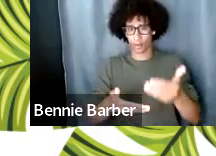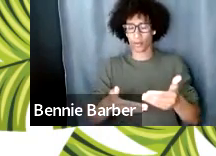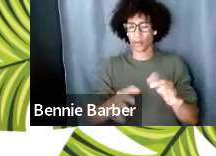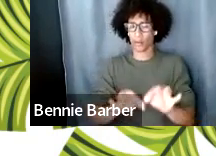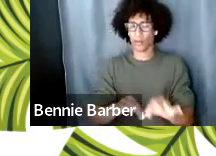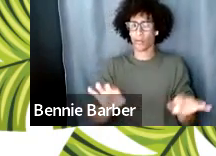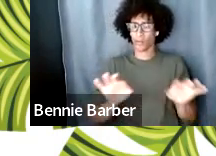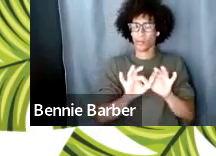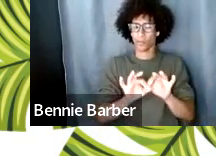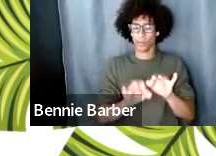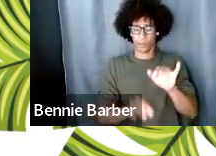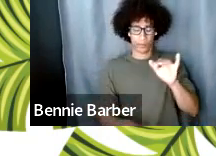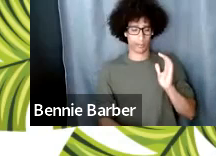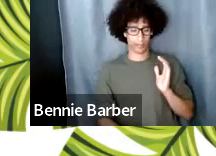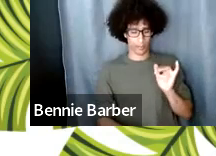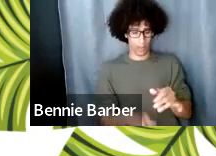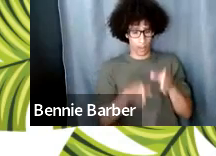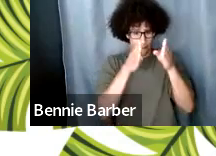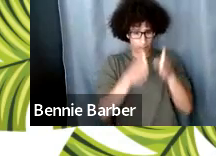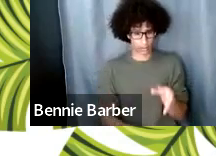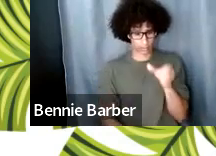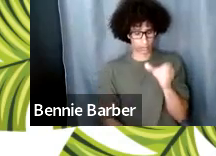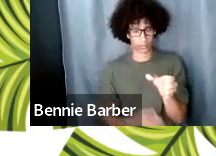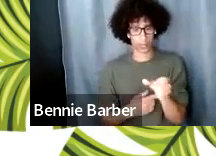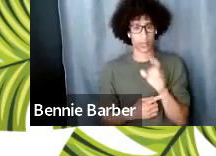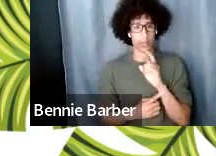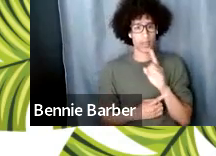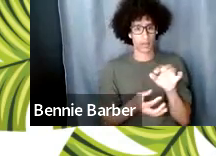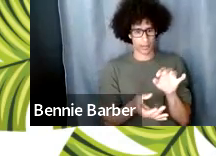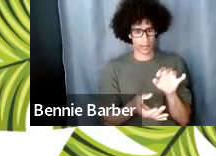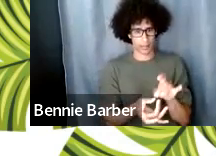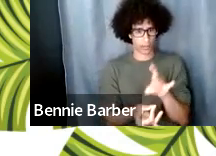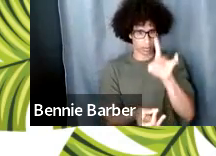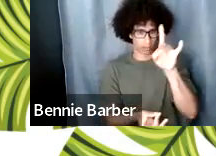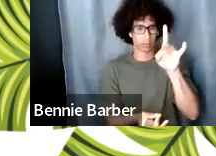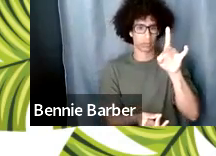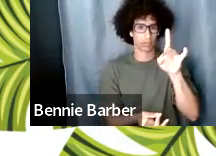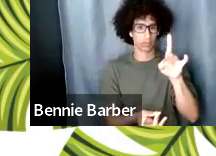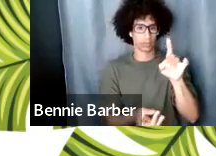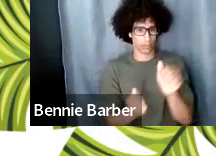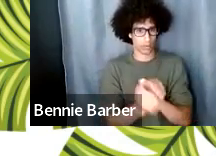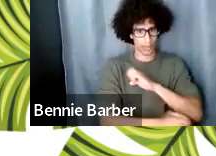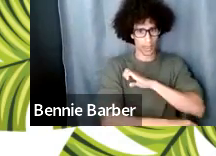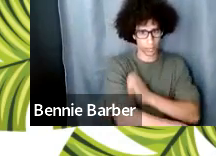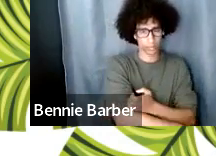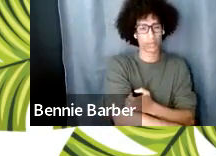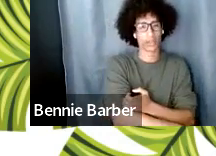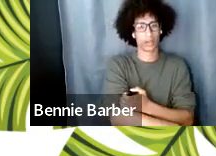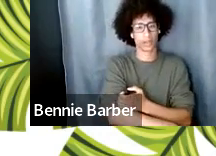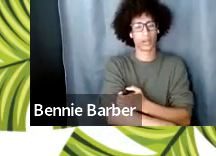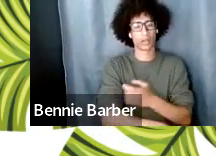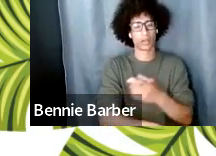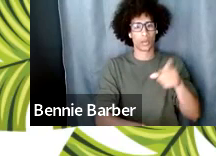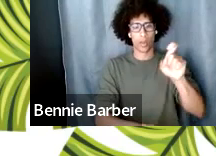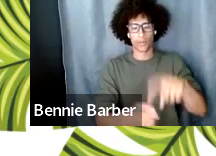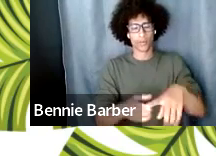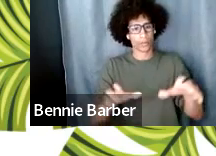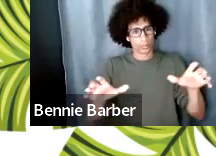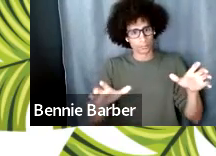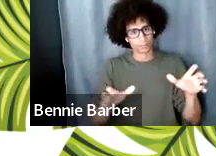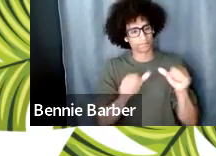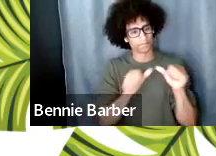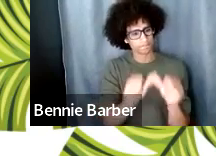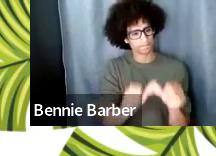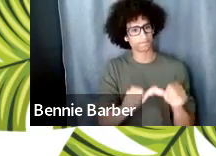as a spiritual entity as an energetic entity and energetic have to continue to put in to that